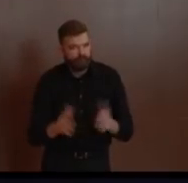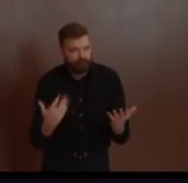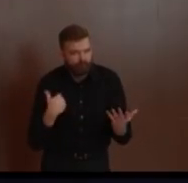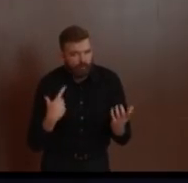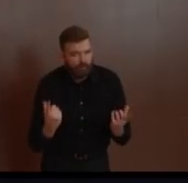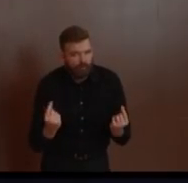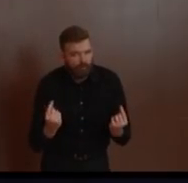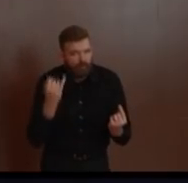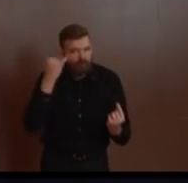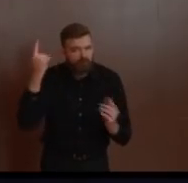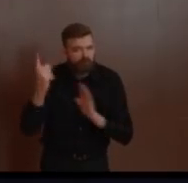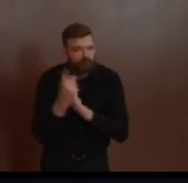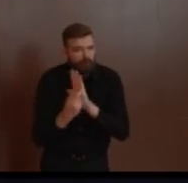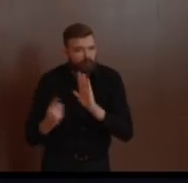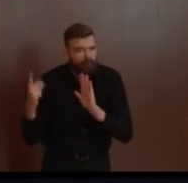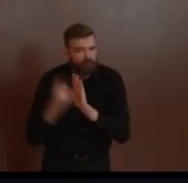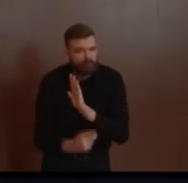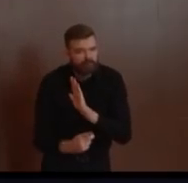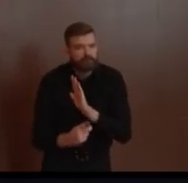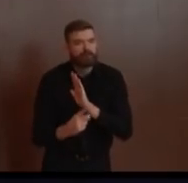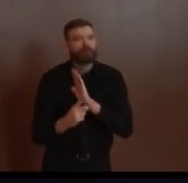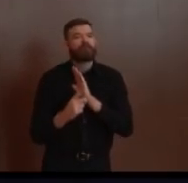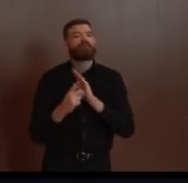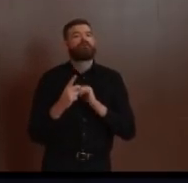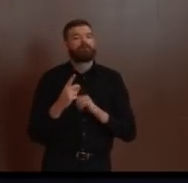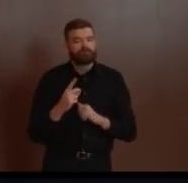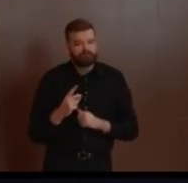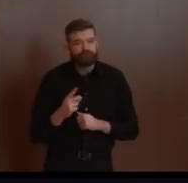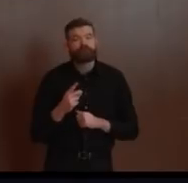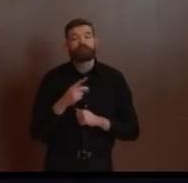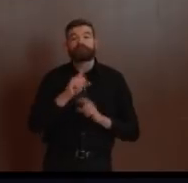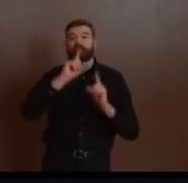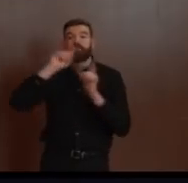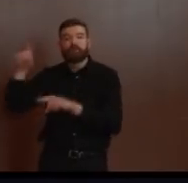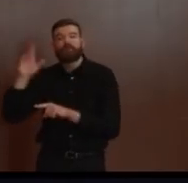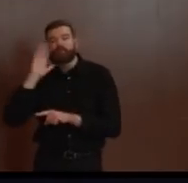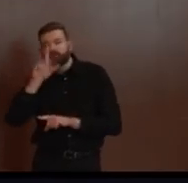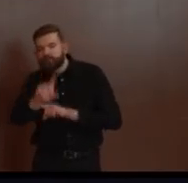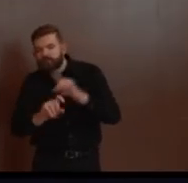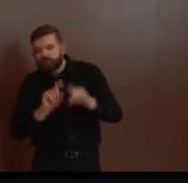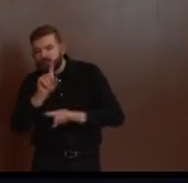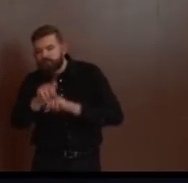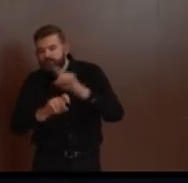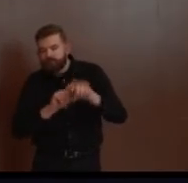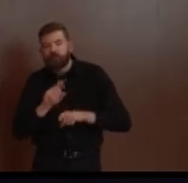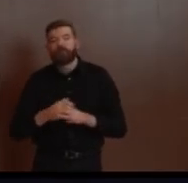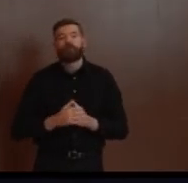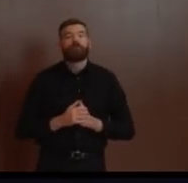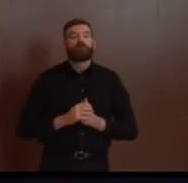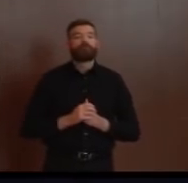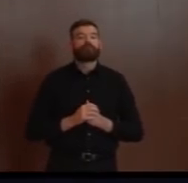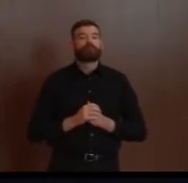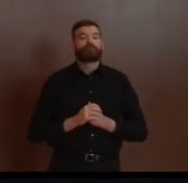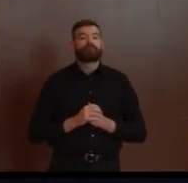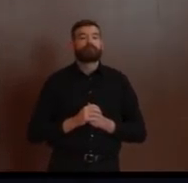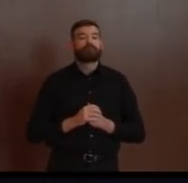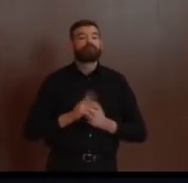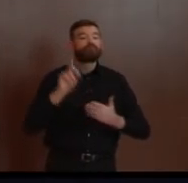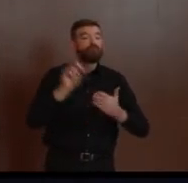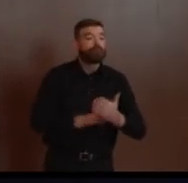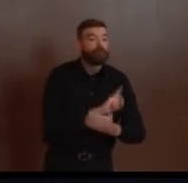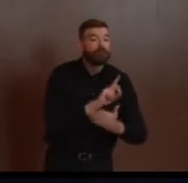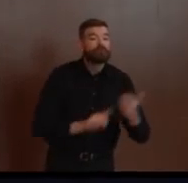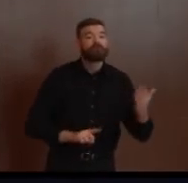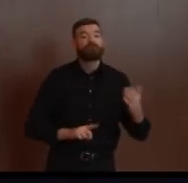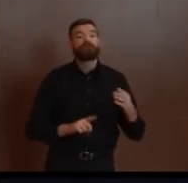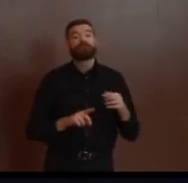right now. Hate in all of its forms, whether it's discrimination, whether it's bias crimes, is a disease. It's